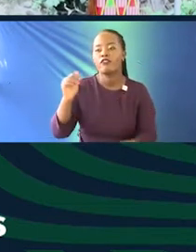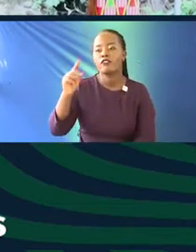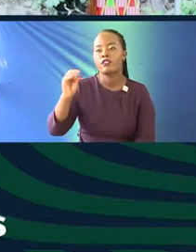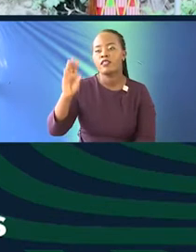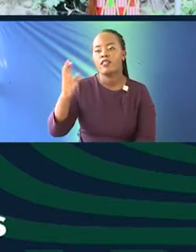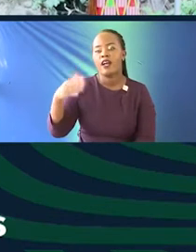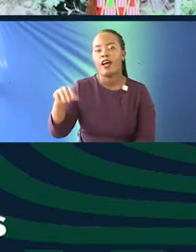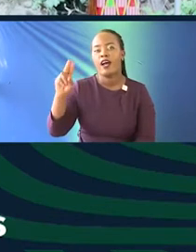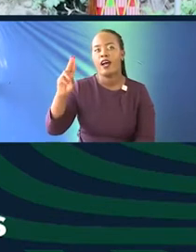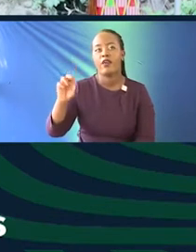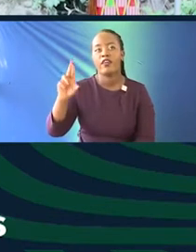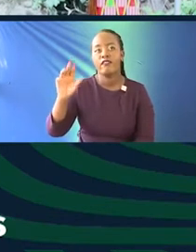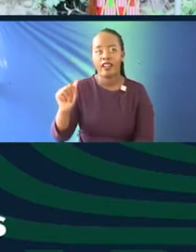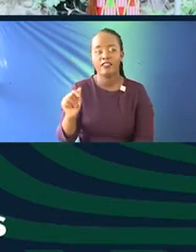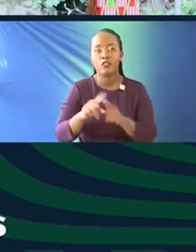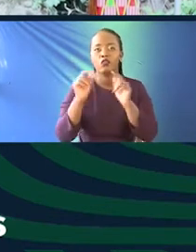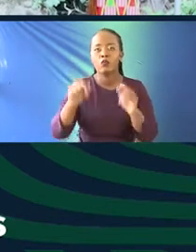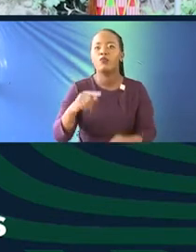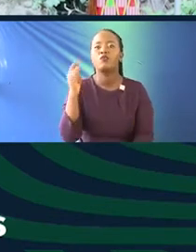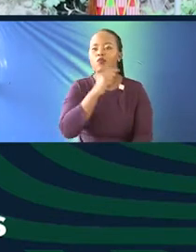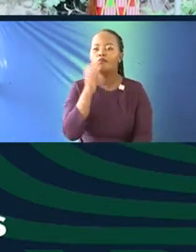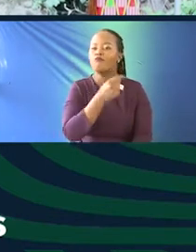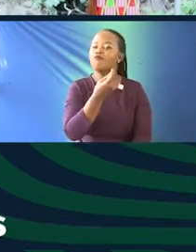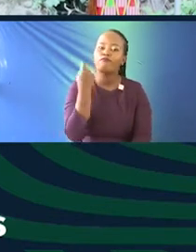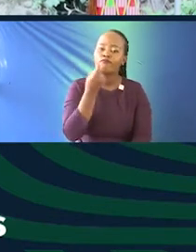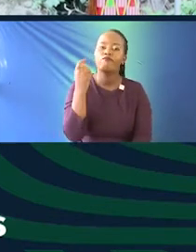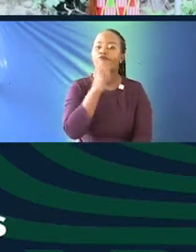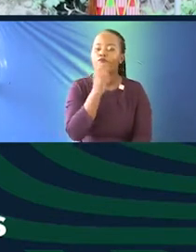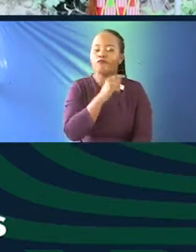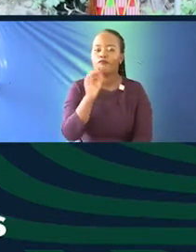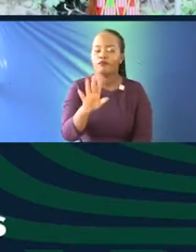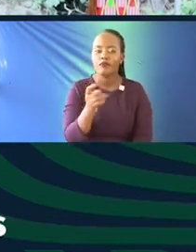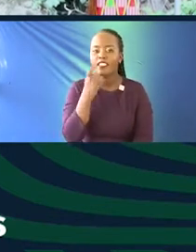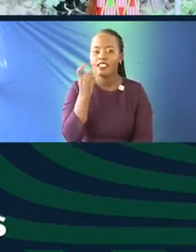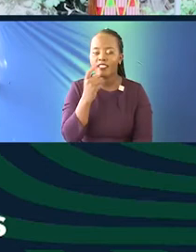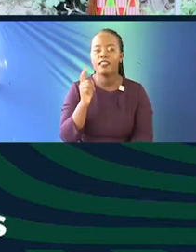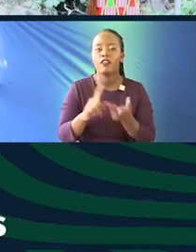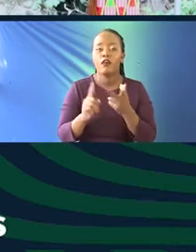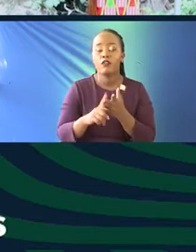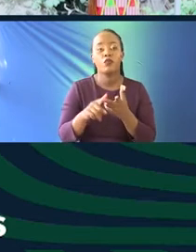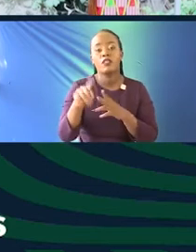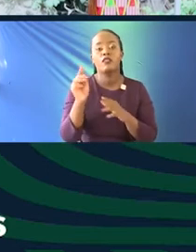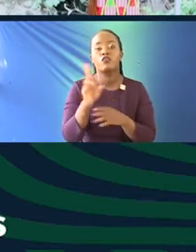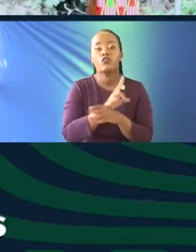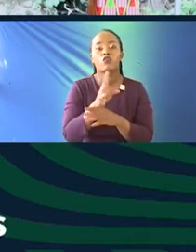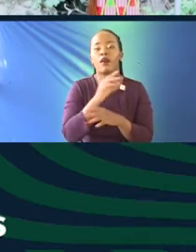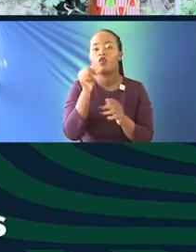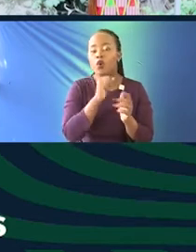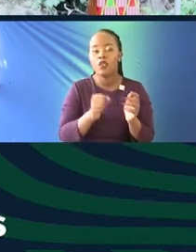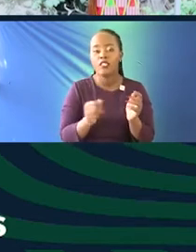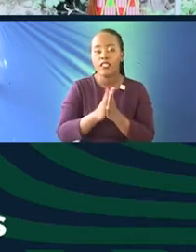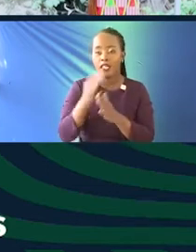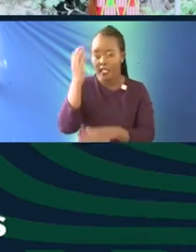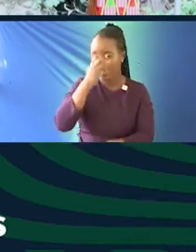products, even for, you can brush your teeth with it, or it's used in toothpaste. In terms of, aloe vera actually is used by all the pharmaceutical and all